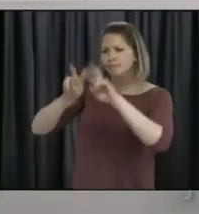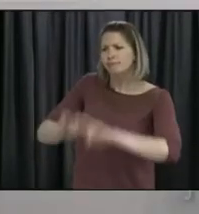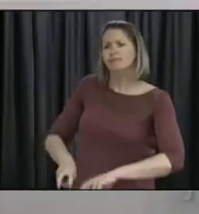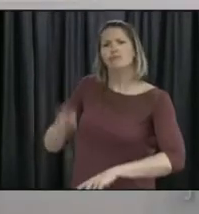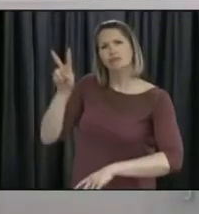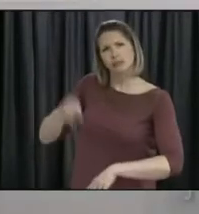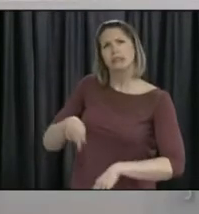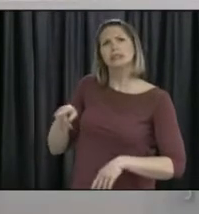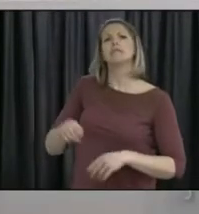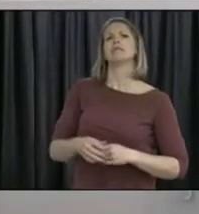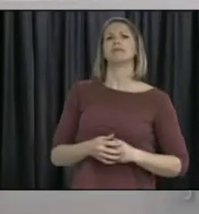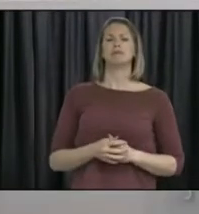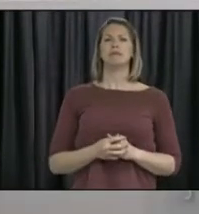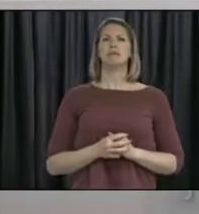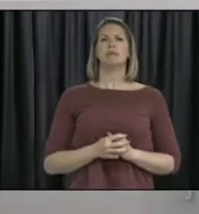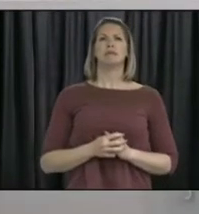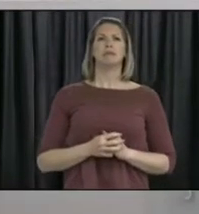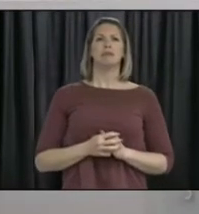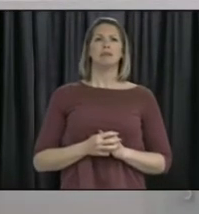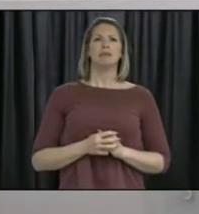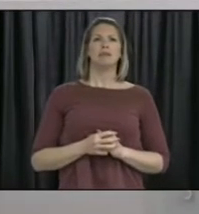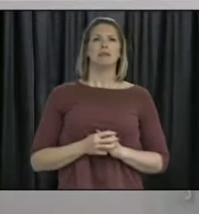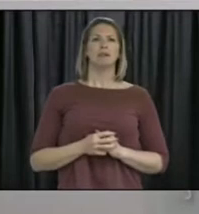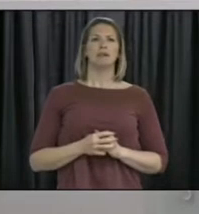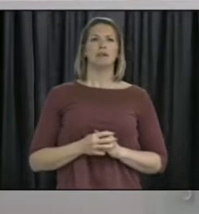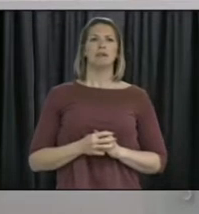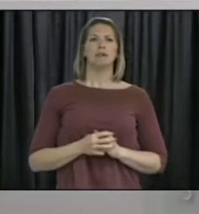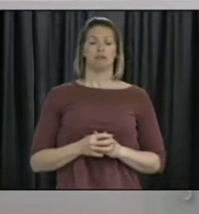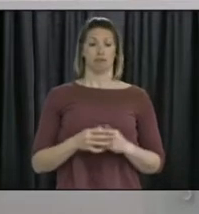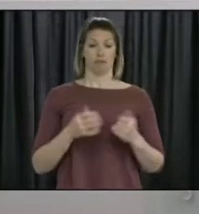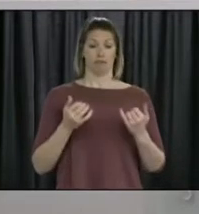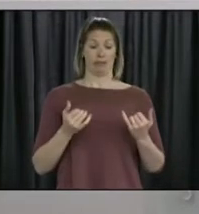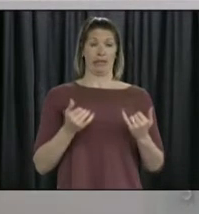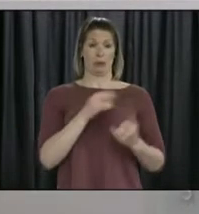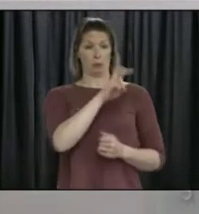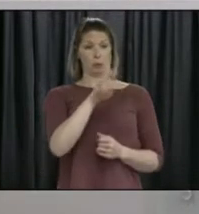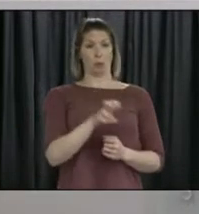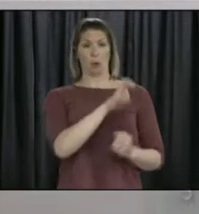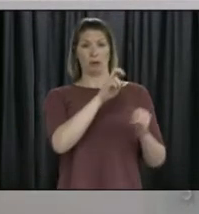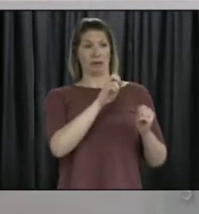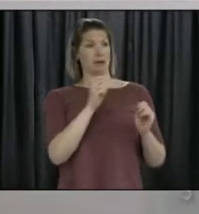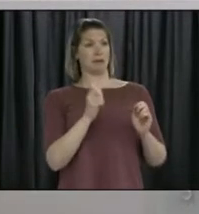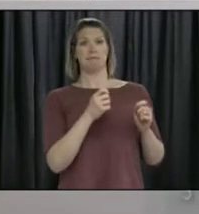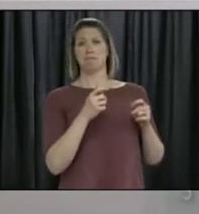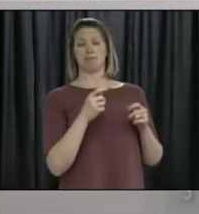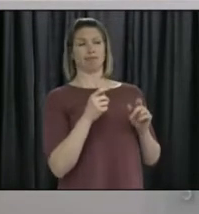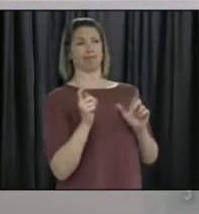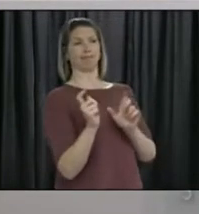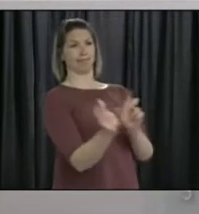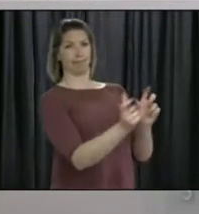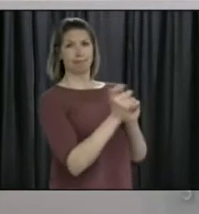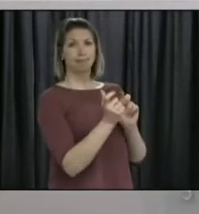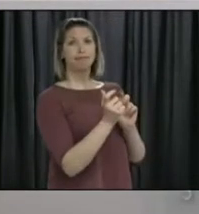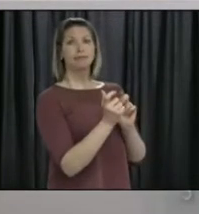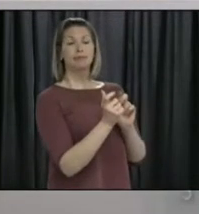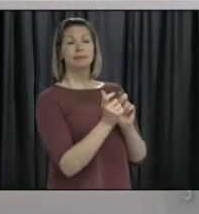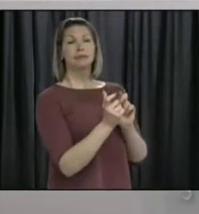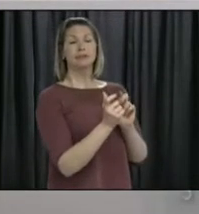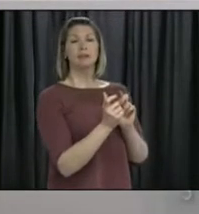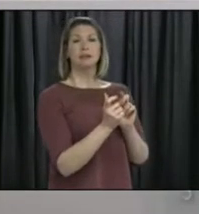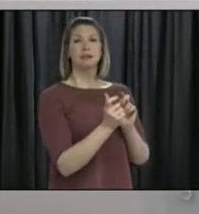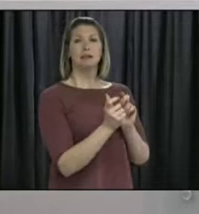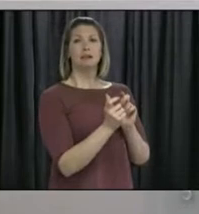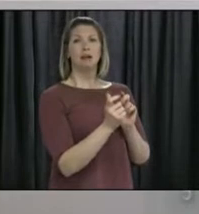Thank you. And with no tourists allowed in the province and knowing that a lot of businesses rely on them to make a living,